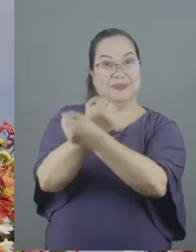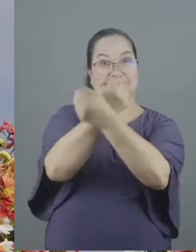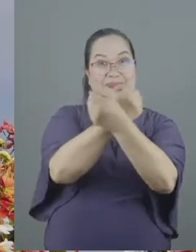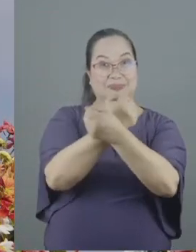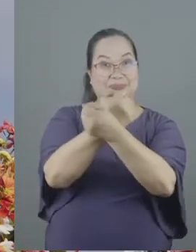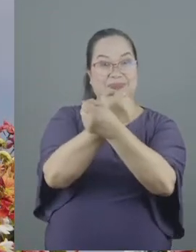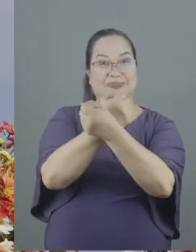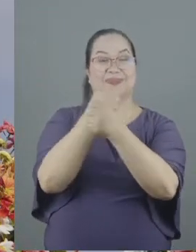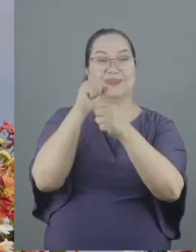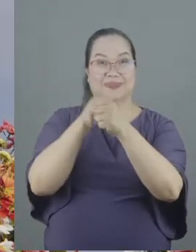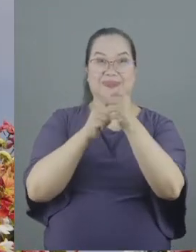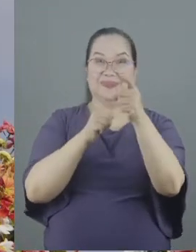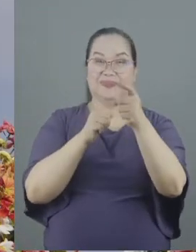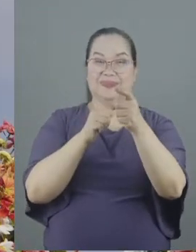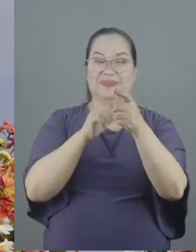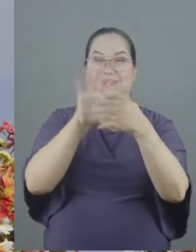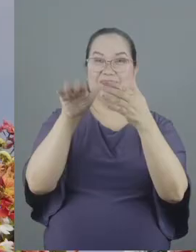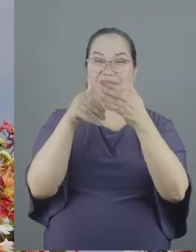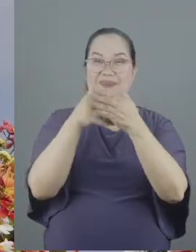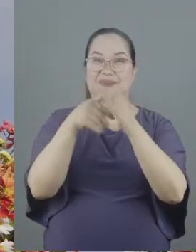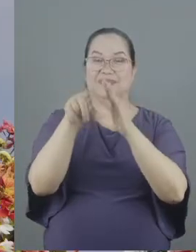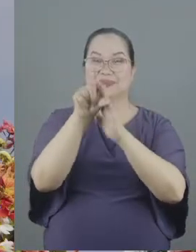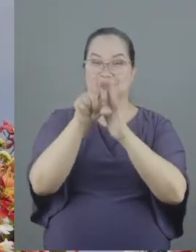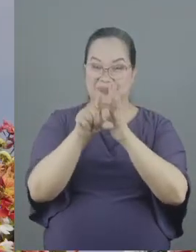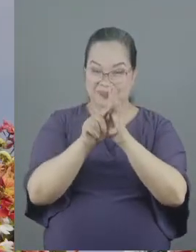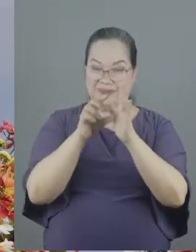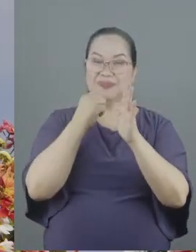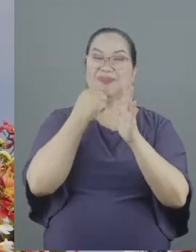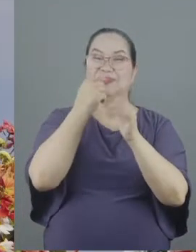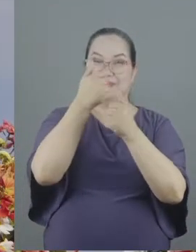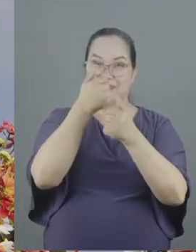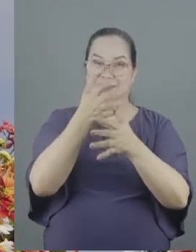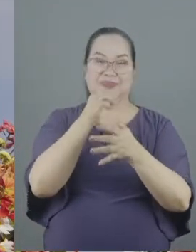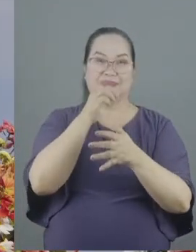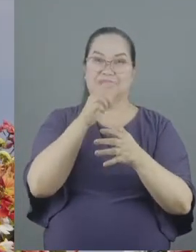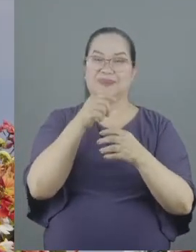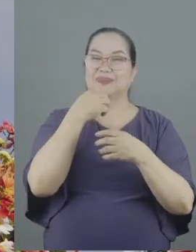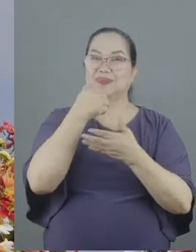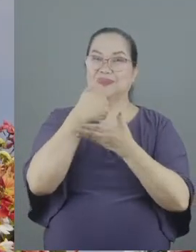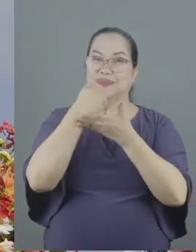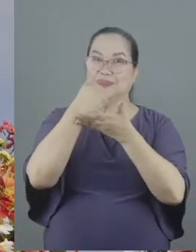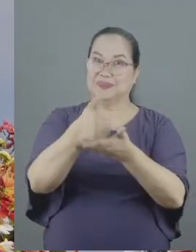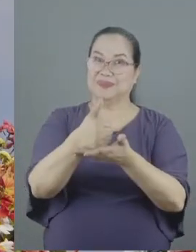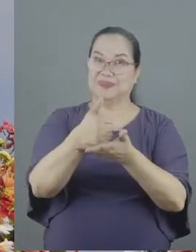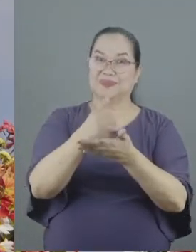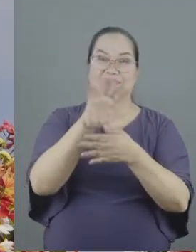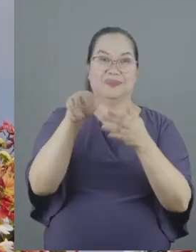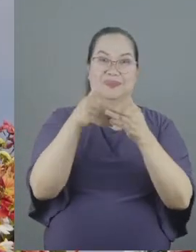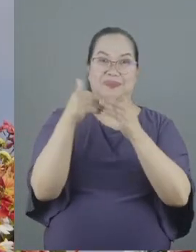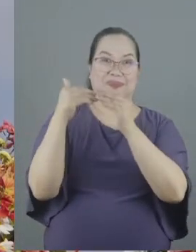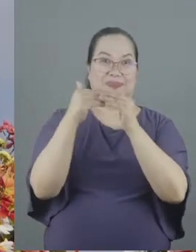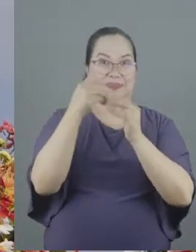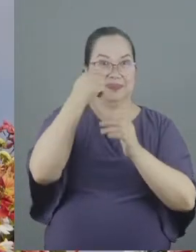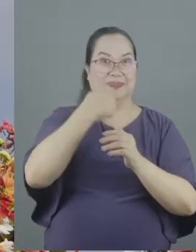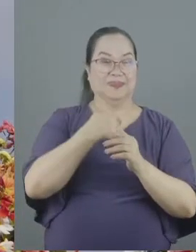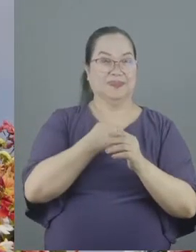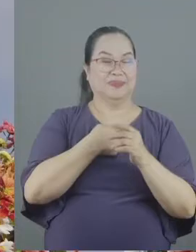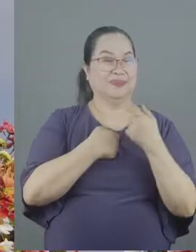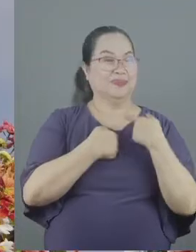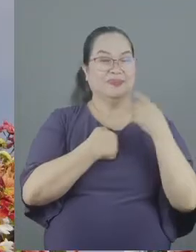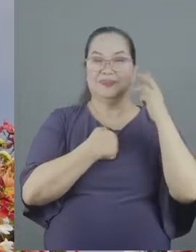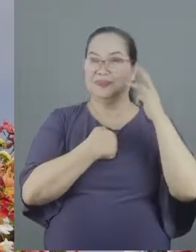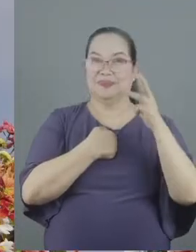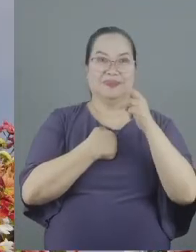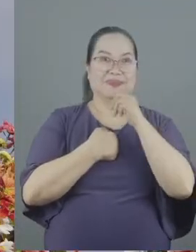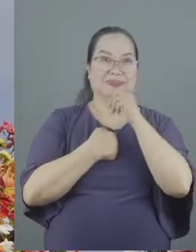there Paul wrote all things are lawful for me but not all things are helpful all things are lawful for me but I will not